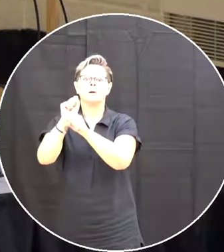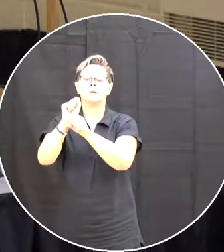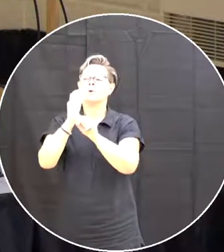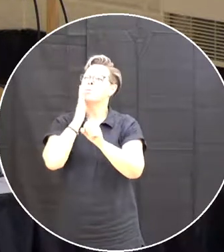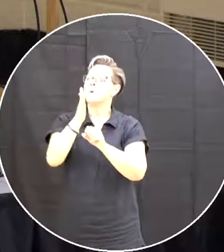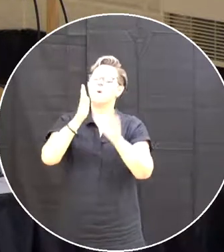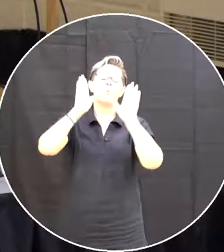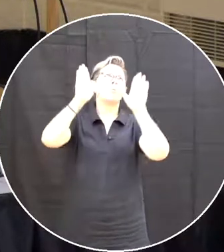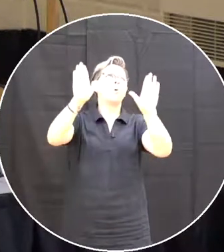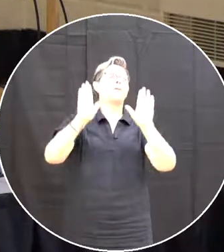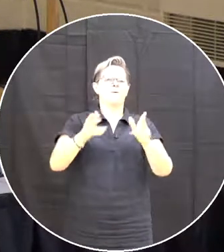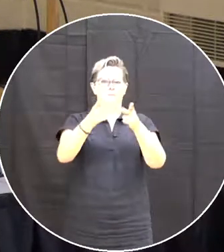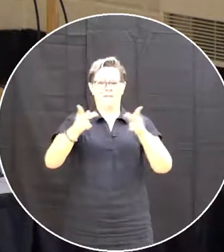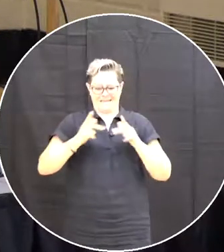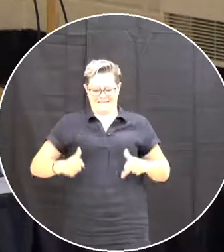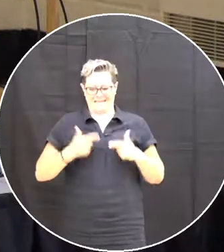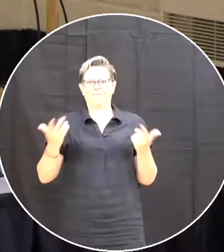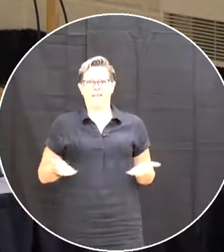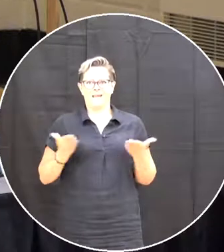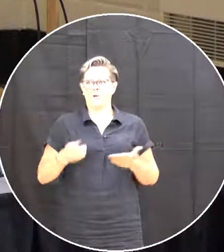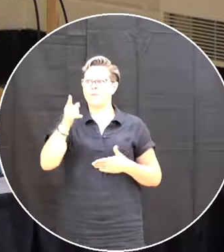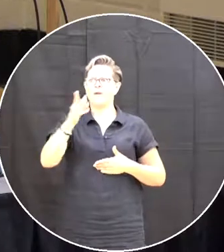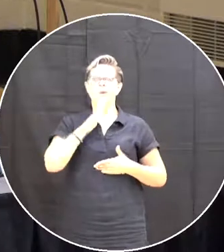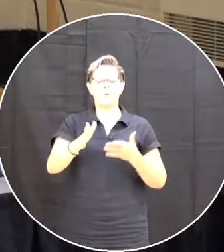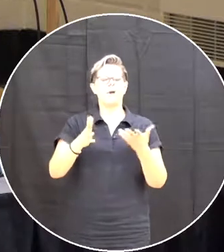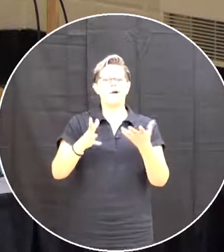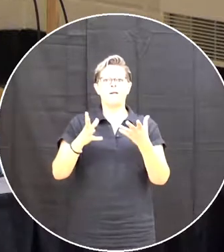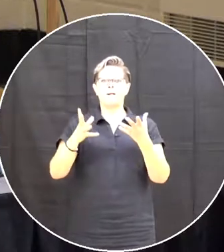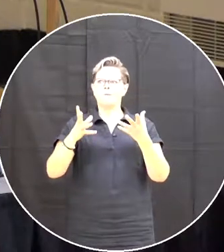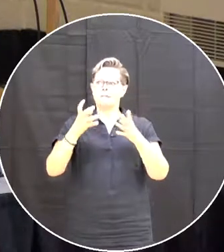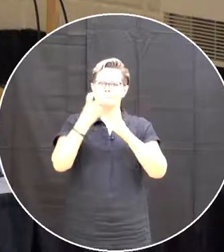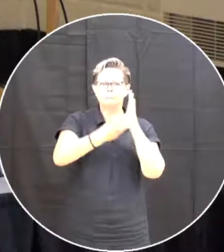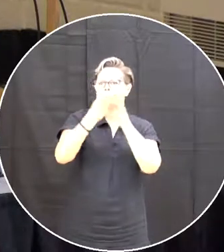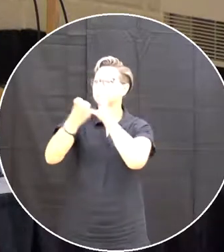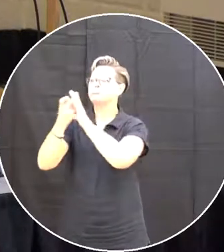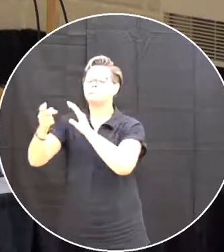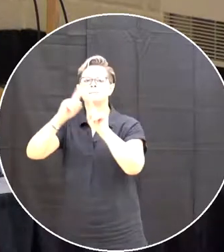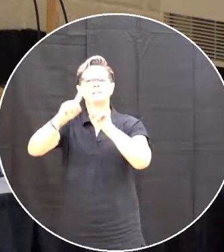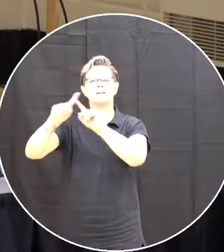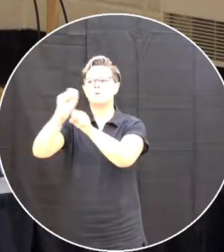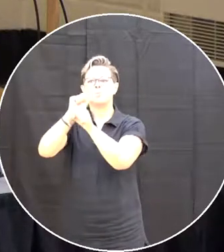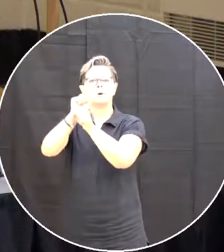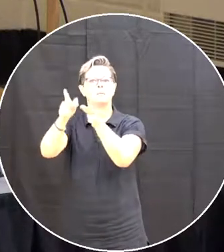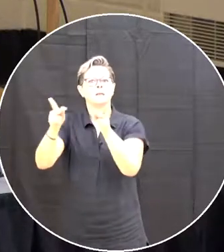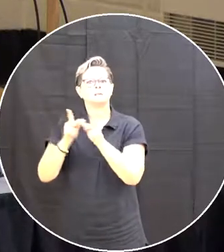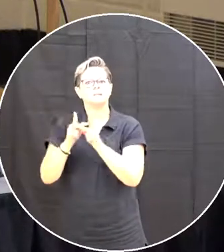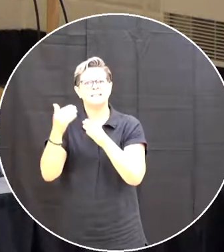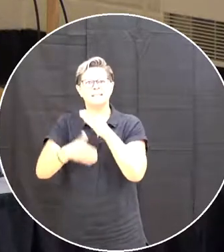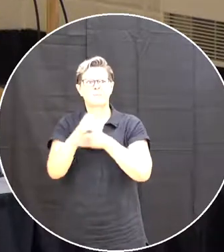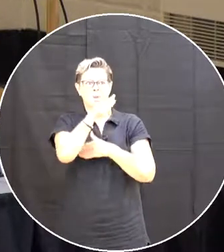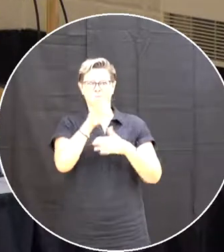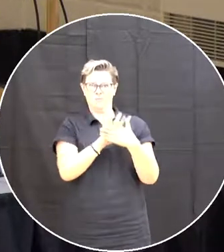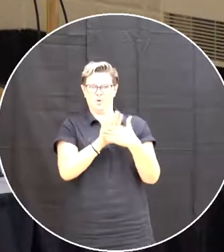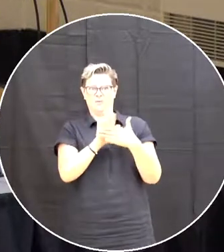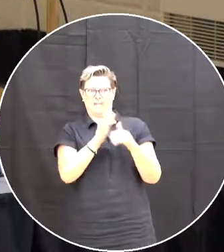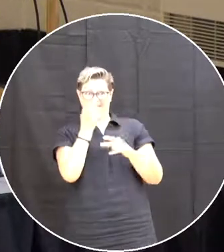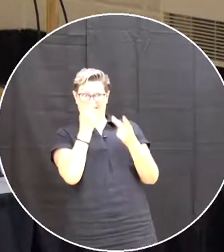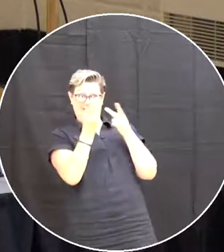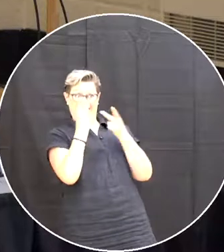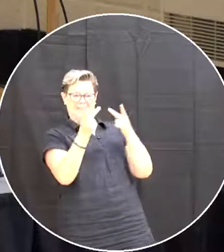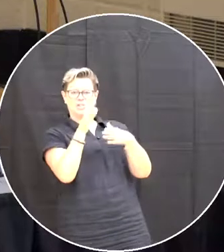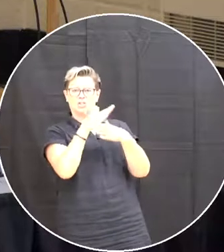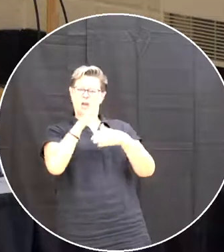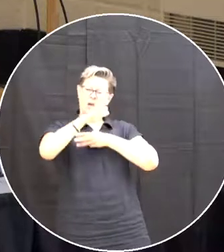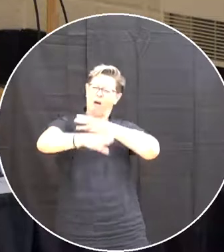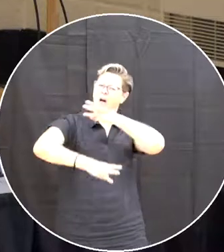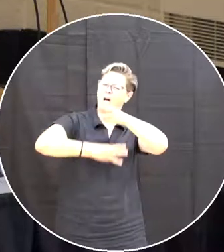possible place To live in And contribute to the world Some of these videos And vignettes That we're Using Are being shared Around